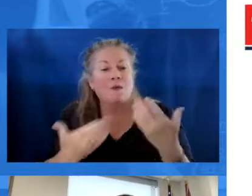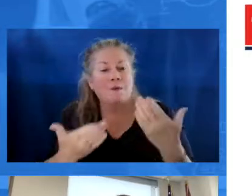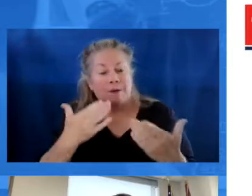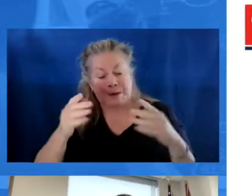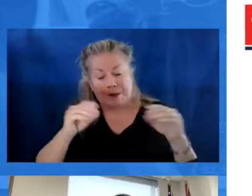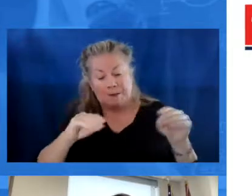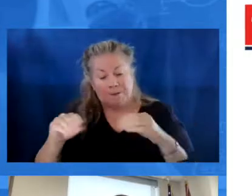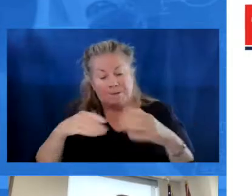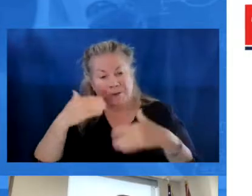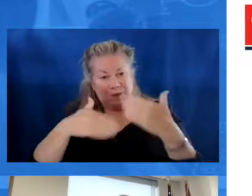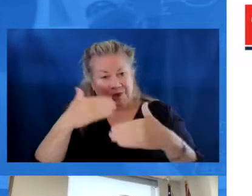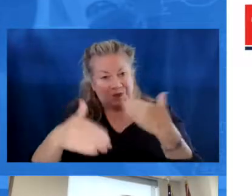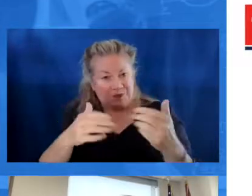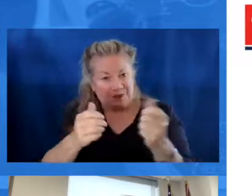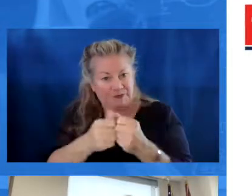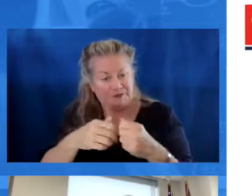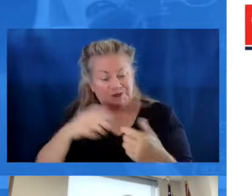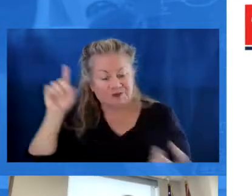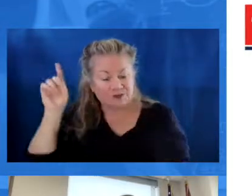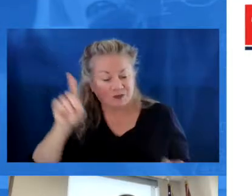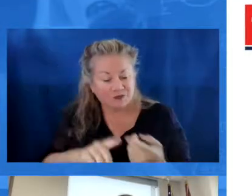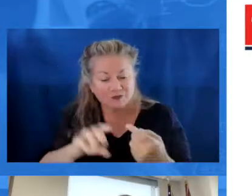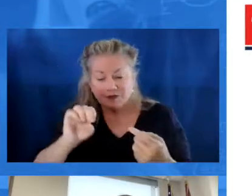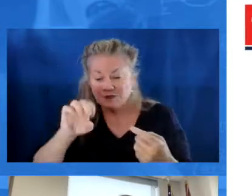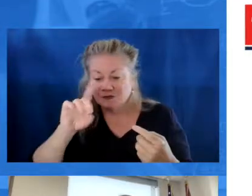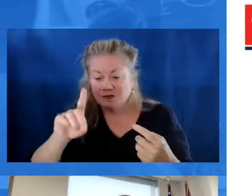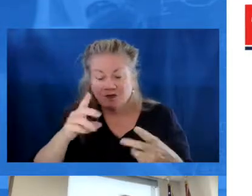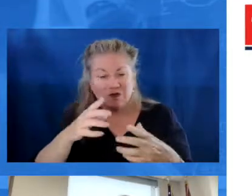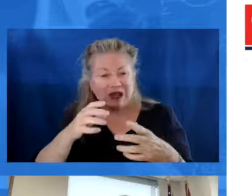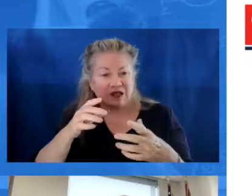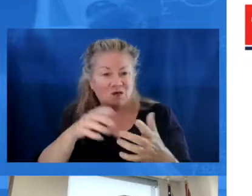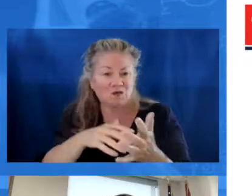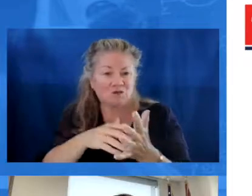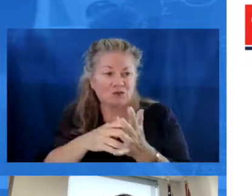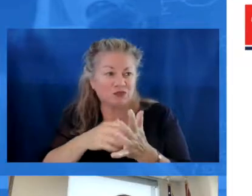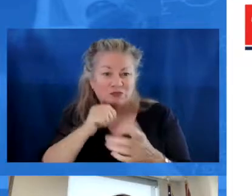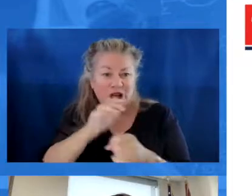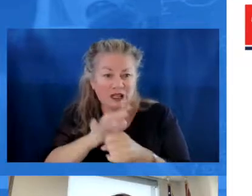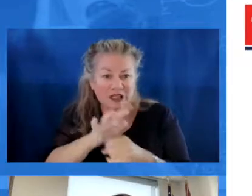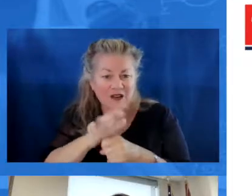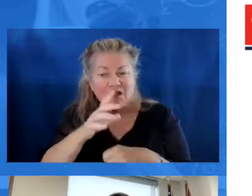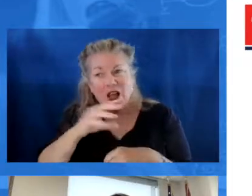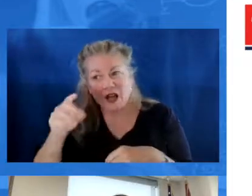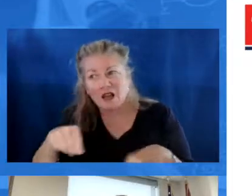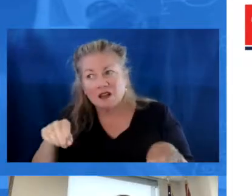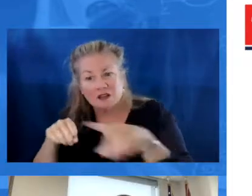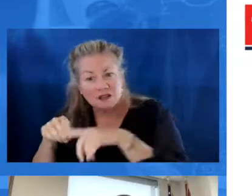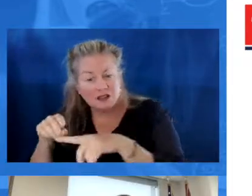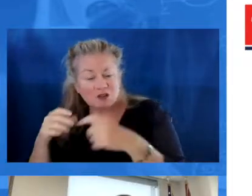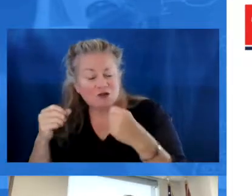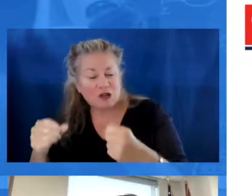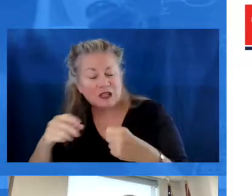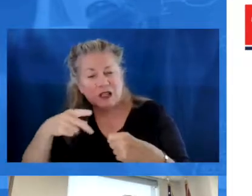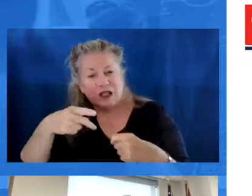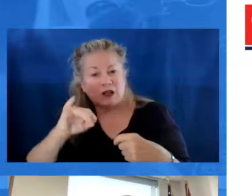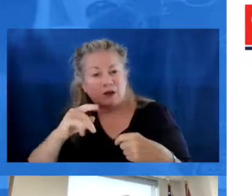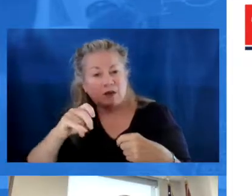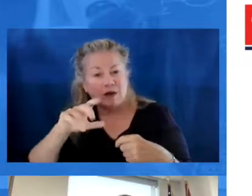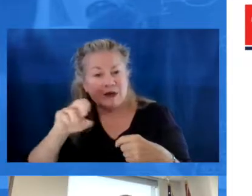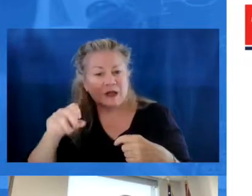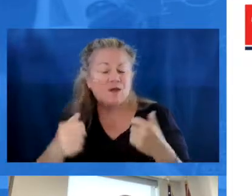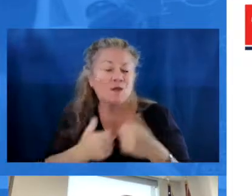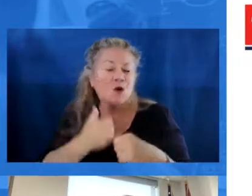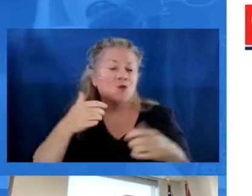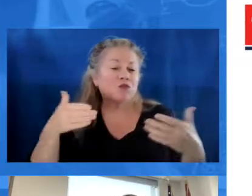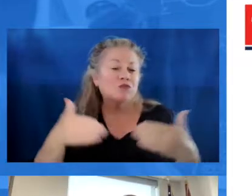how we might move forward in terms of decreasing those educator shortages and really strengthening that pipeline. The areas